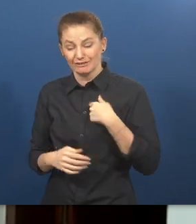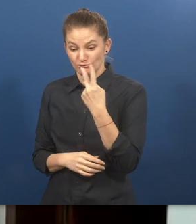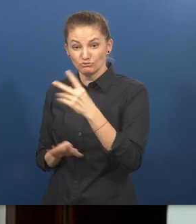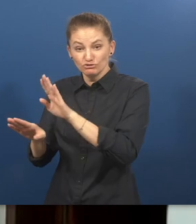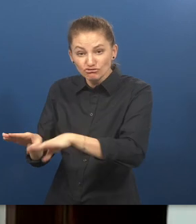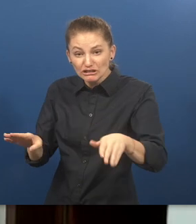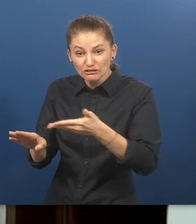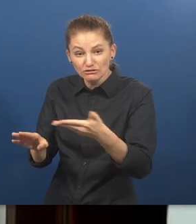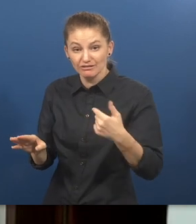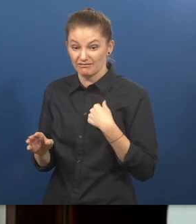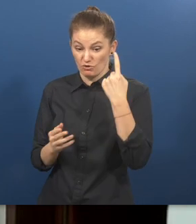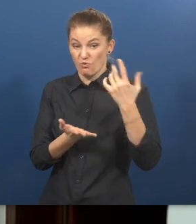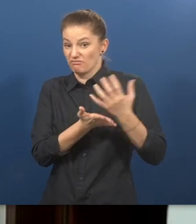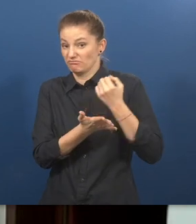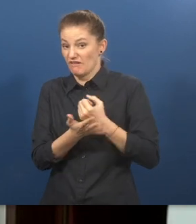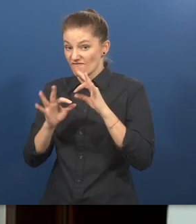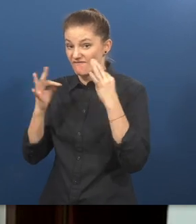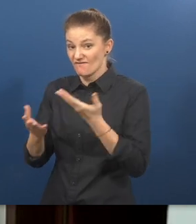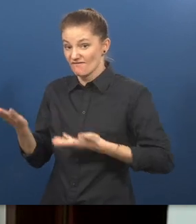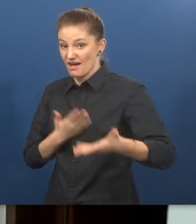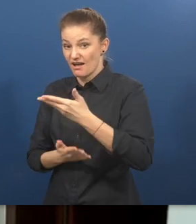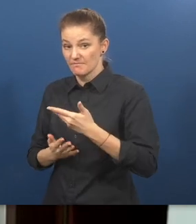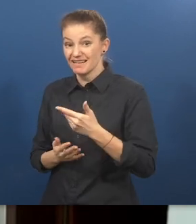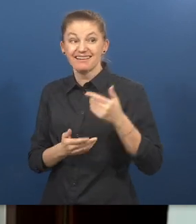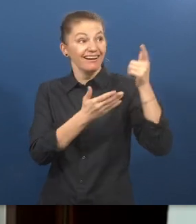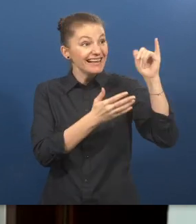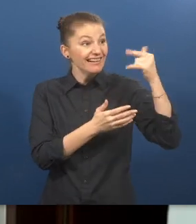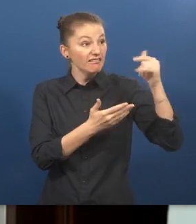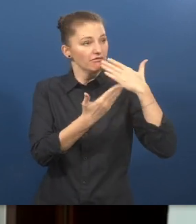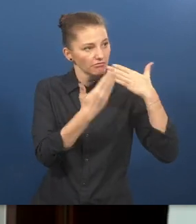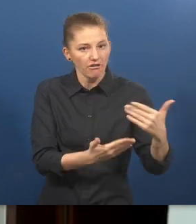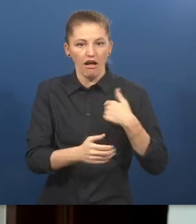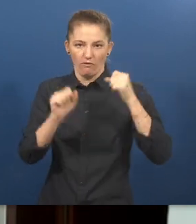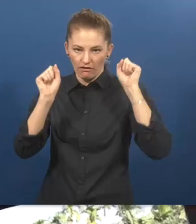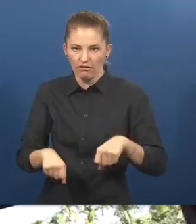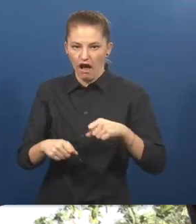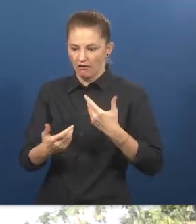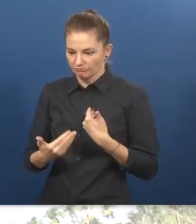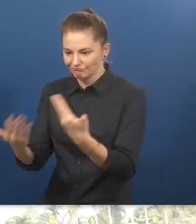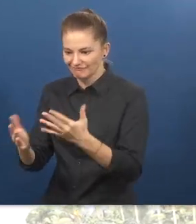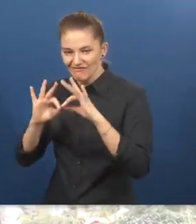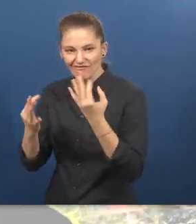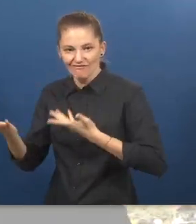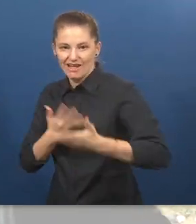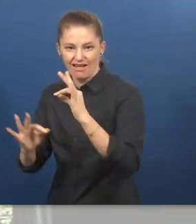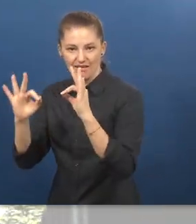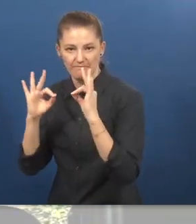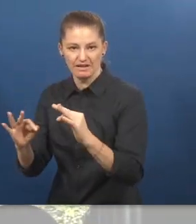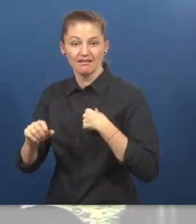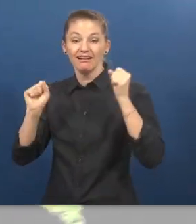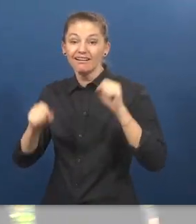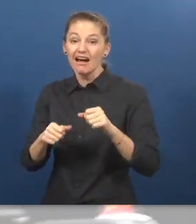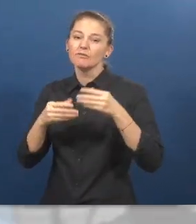I am able to meet my family needs. I am planning to expand my bookselling business and wish to have a proper shop. How does income generation